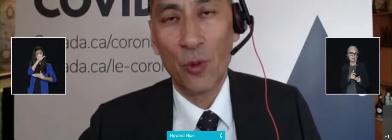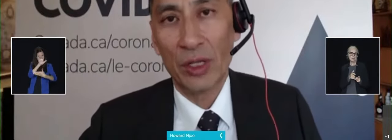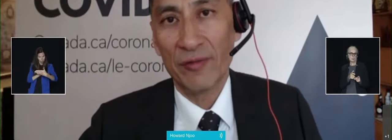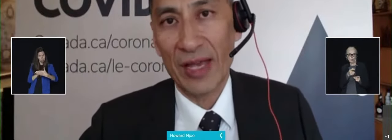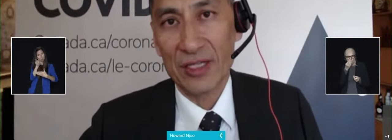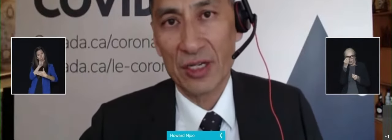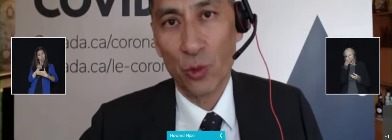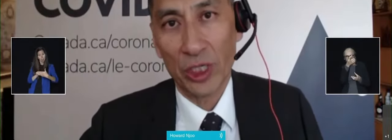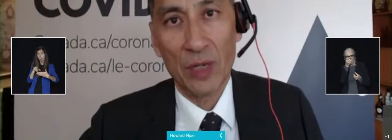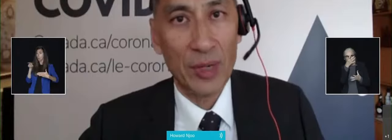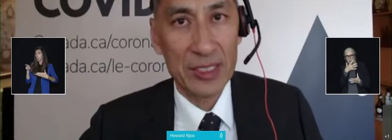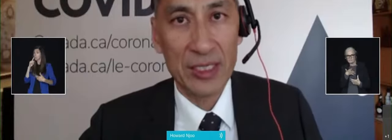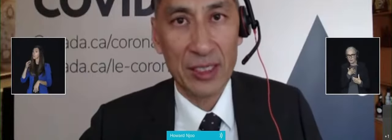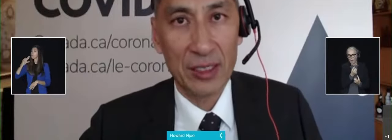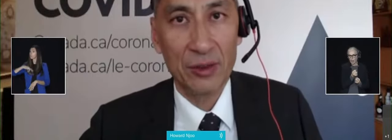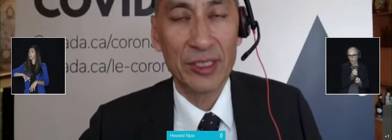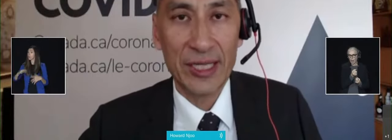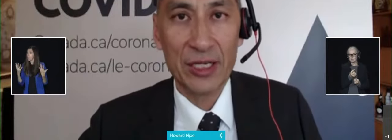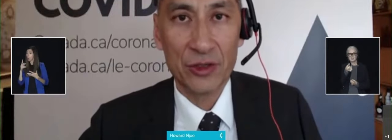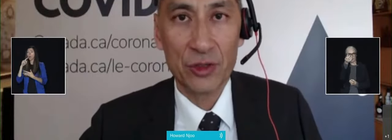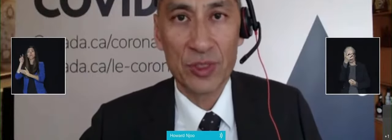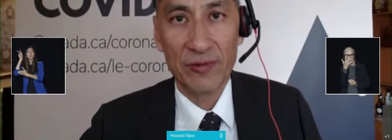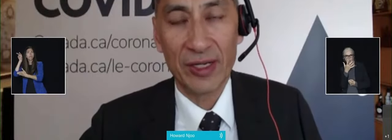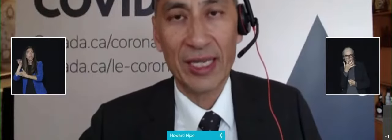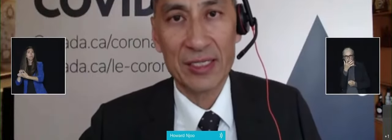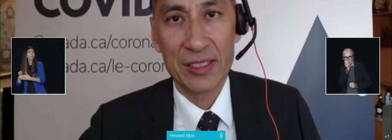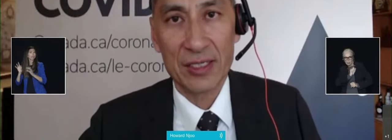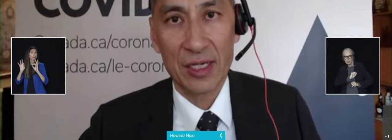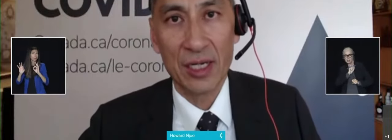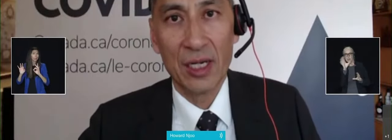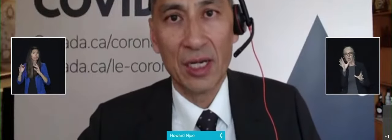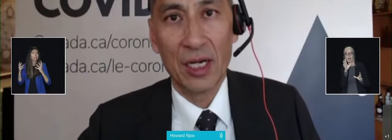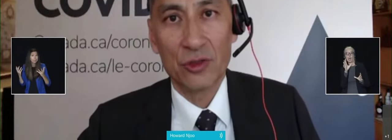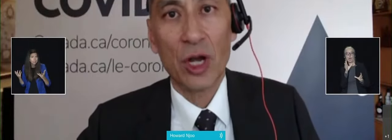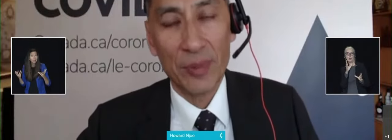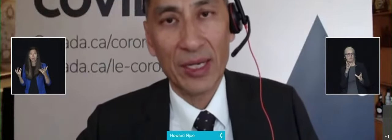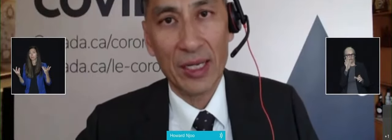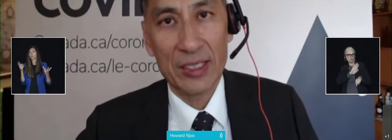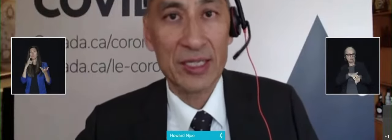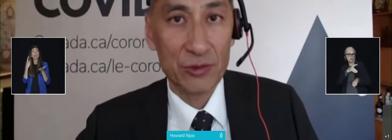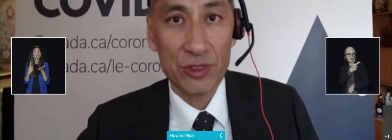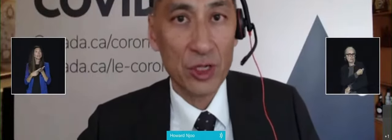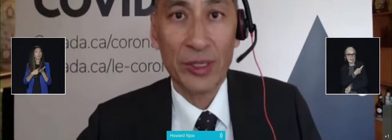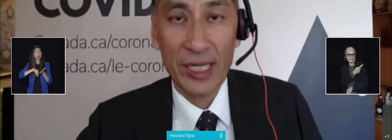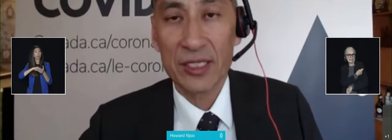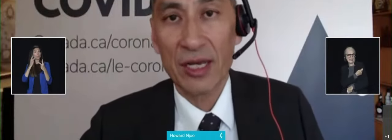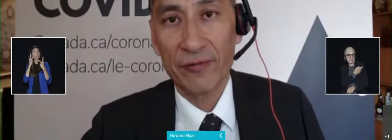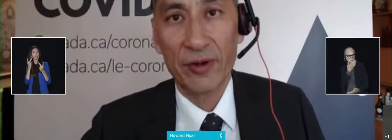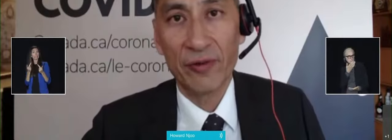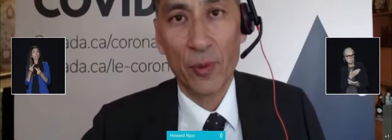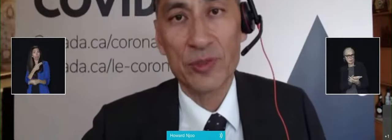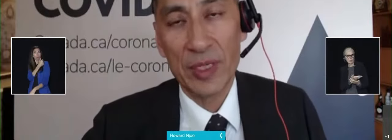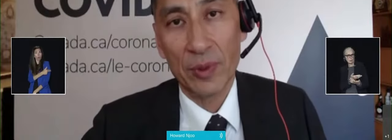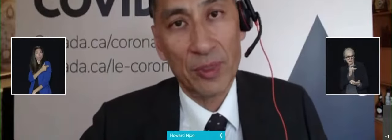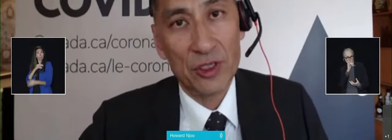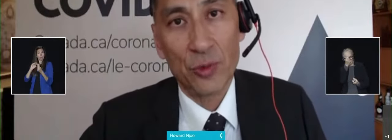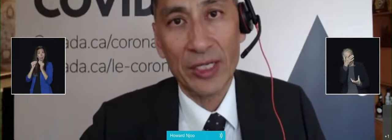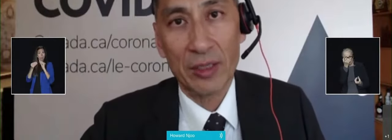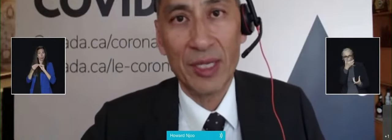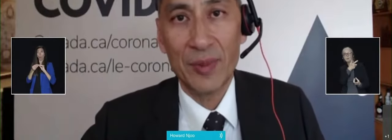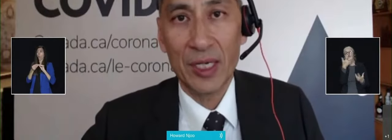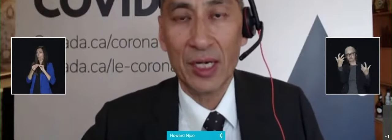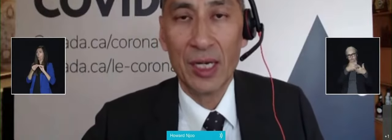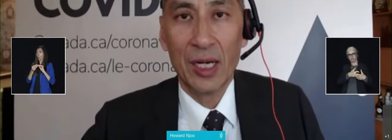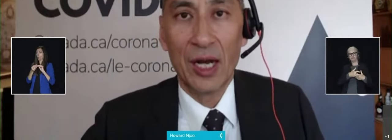appreciating how well the vaccines are working by seeing, you know, the data in terms of cases dropping, et cetera, and so on. That's enough for most people.